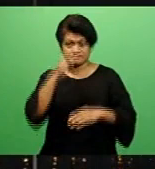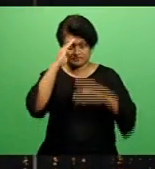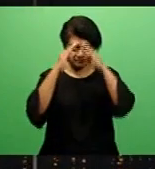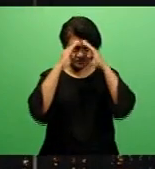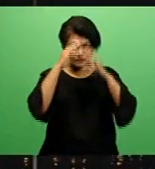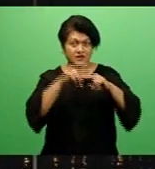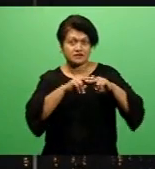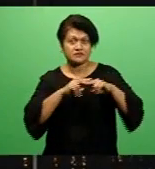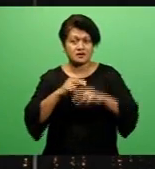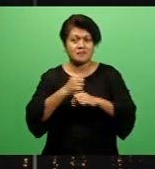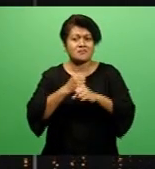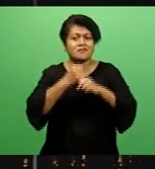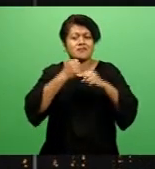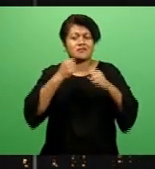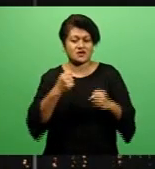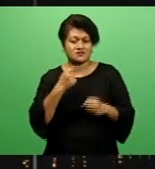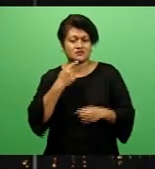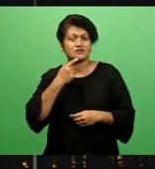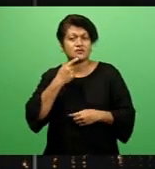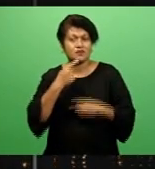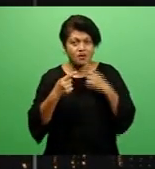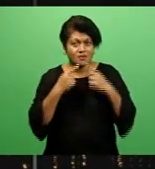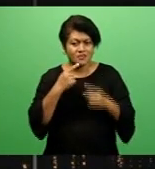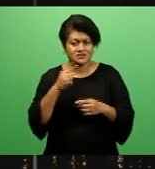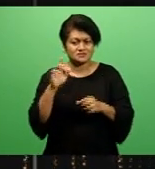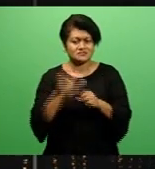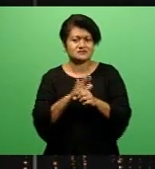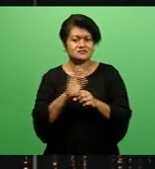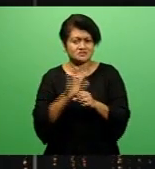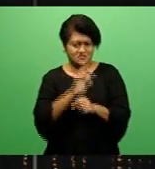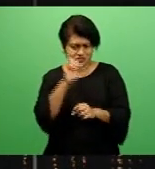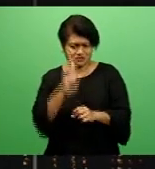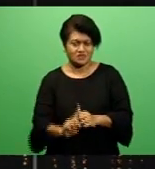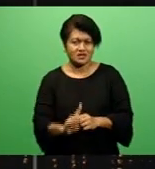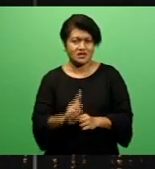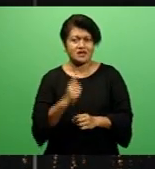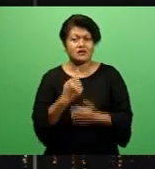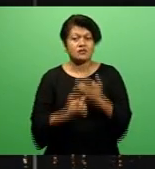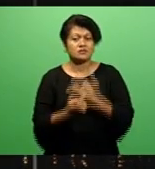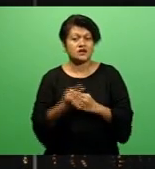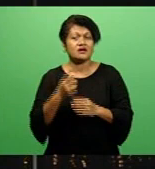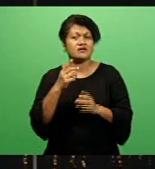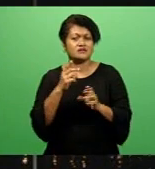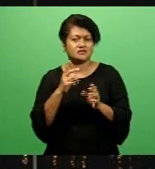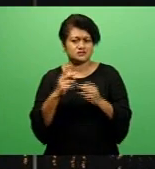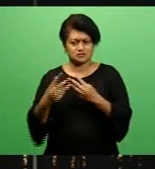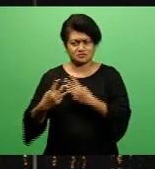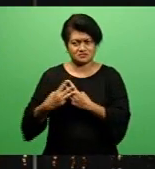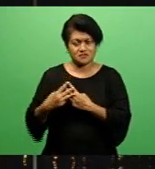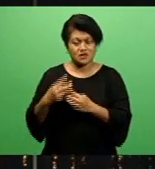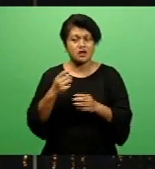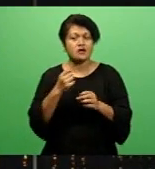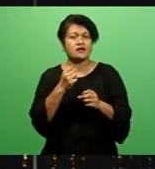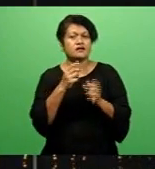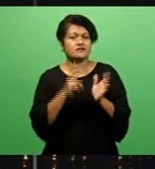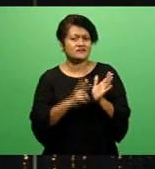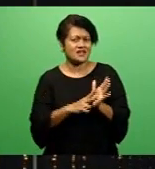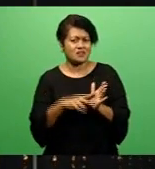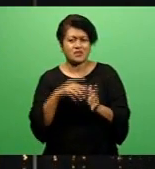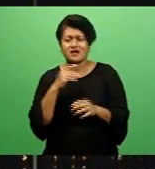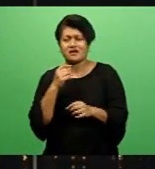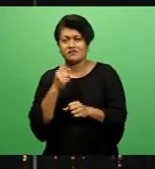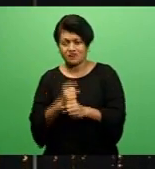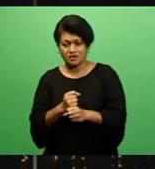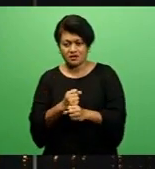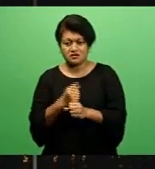A powerful statement has been made today by Social Democratic Liberal Party leader William Ngavoka calling on members to decide which